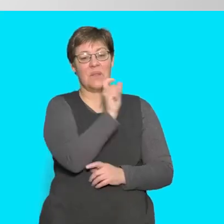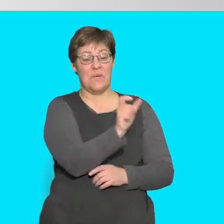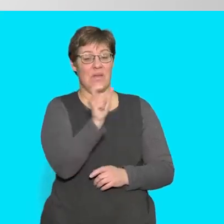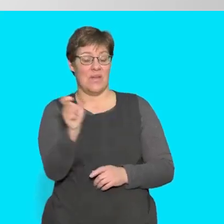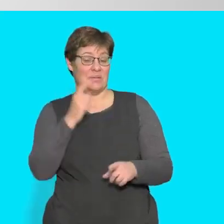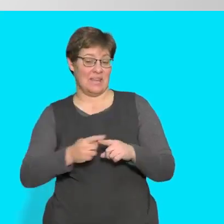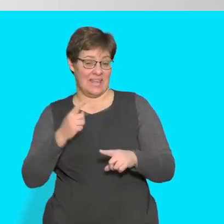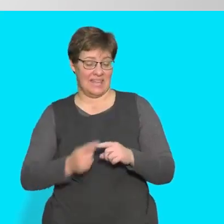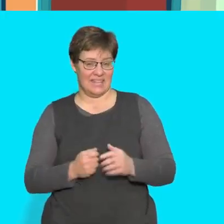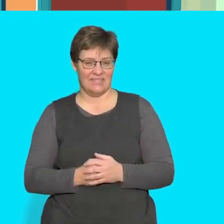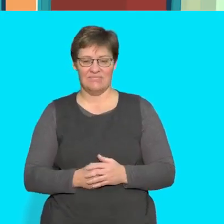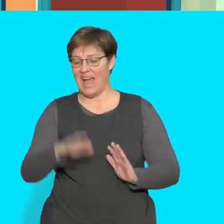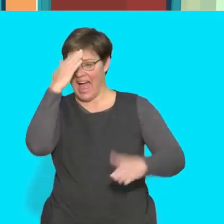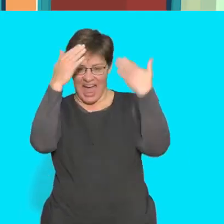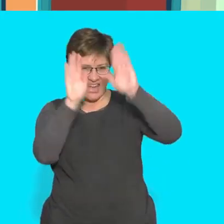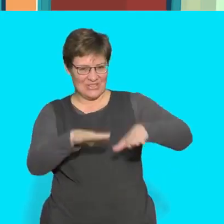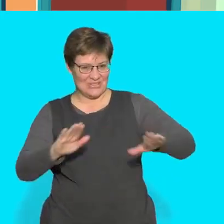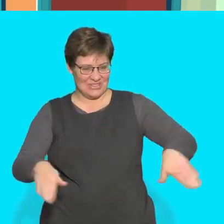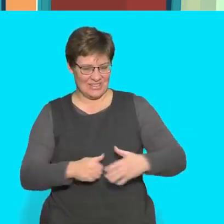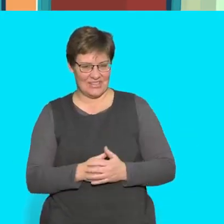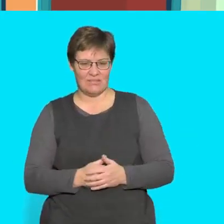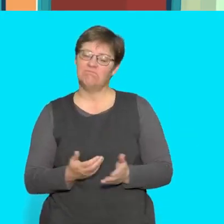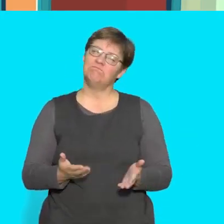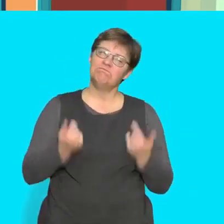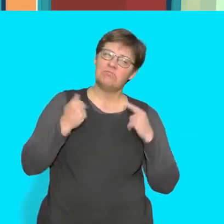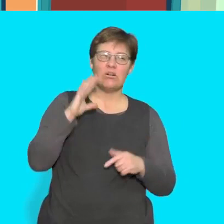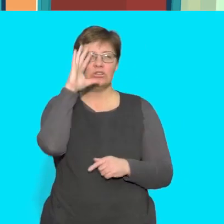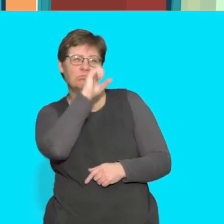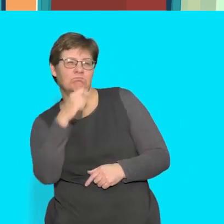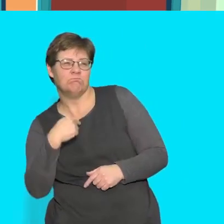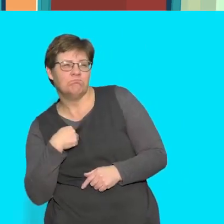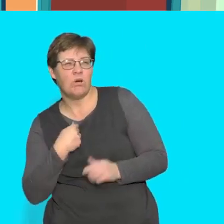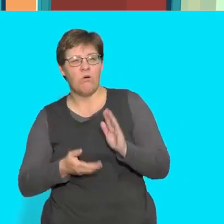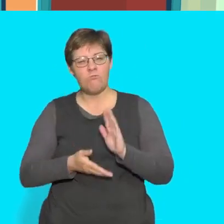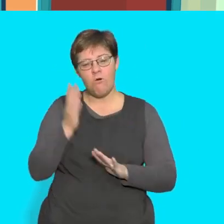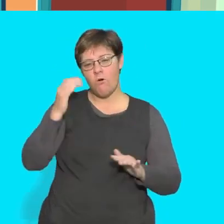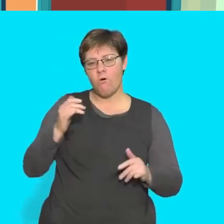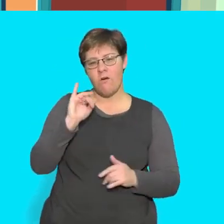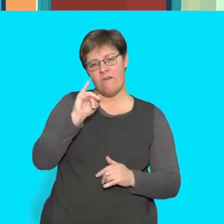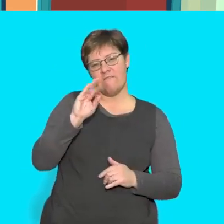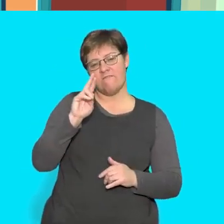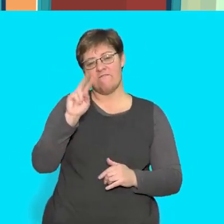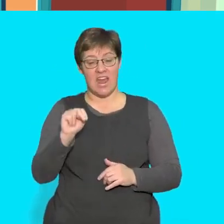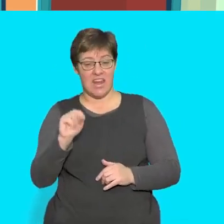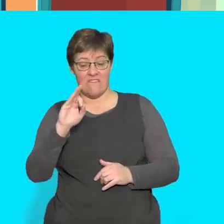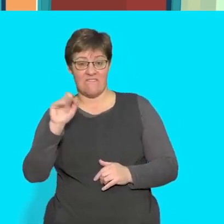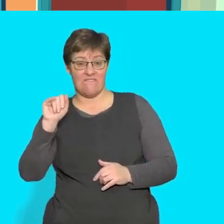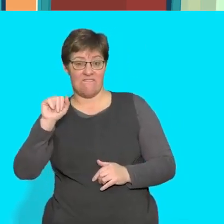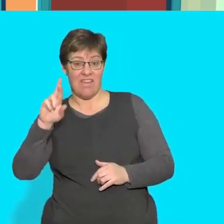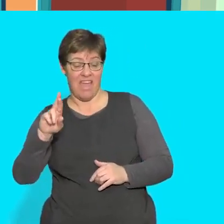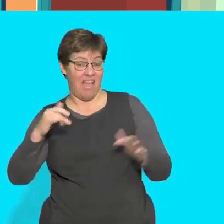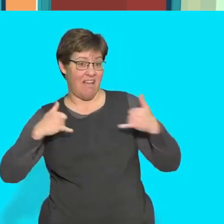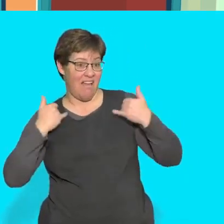wordplay hello children let's pretend we are going to the funfair close your eyes